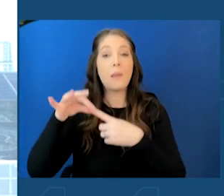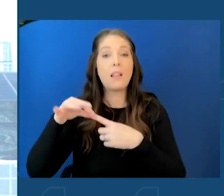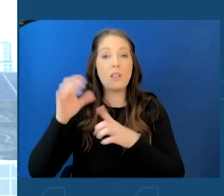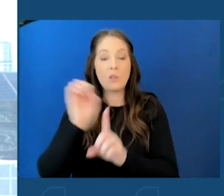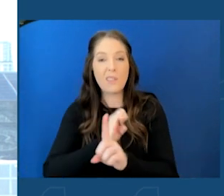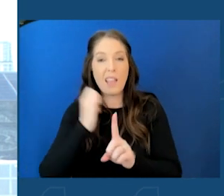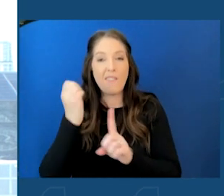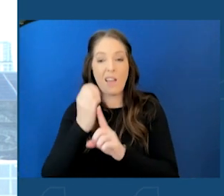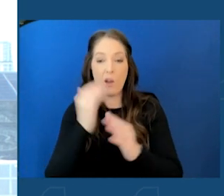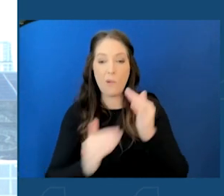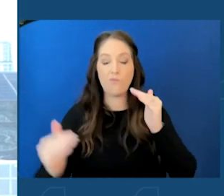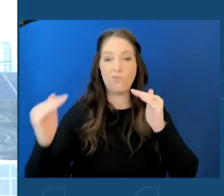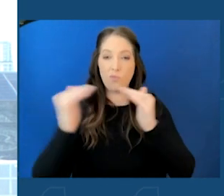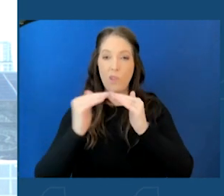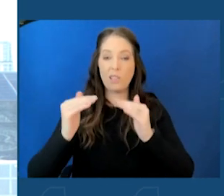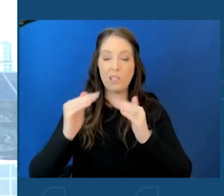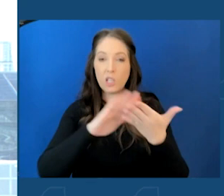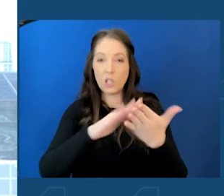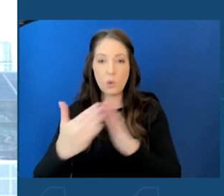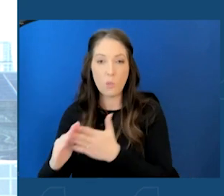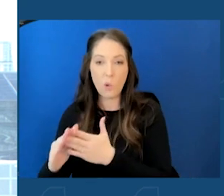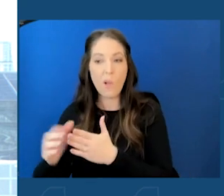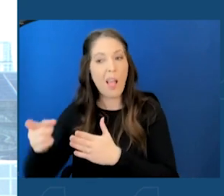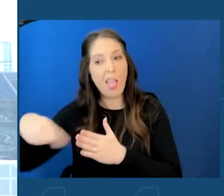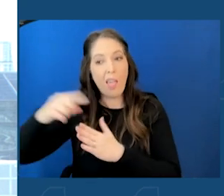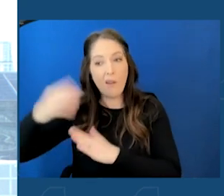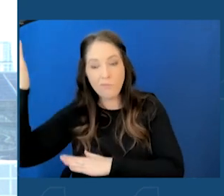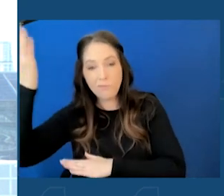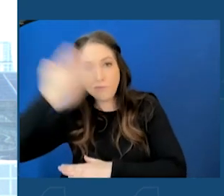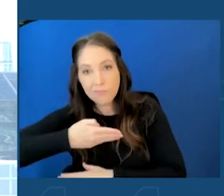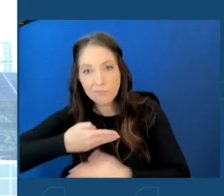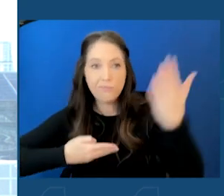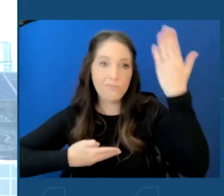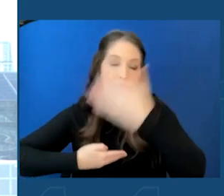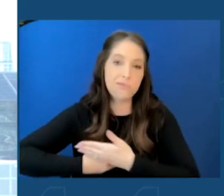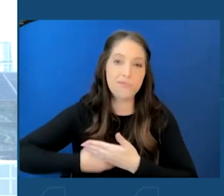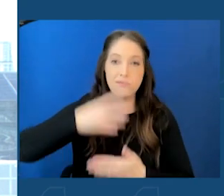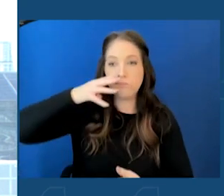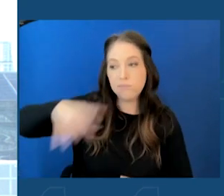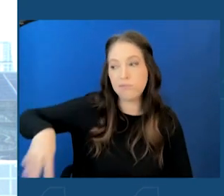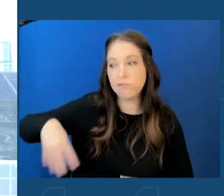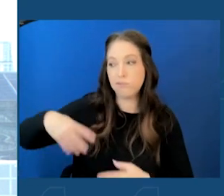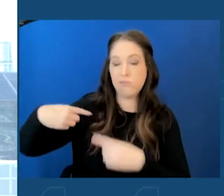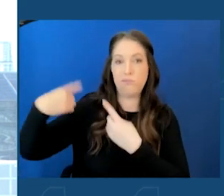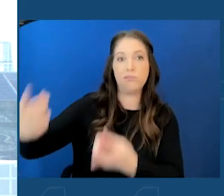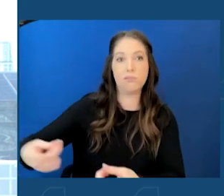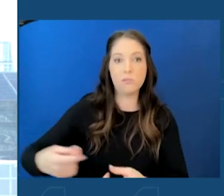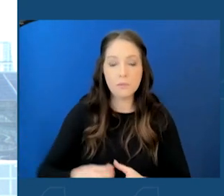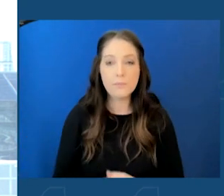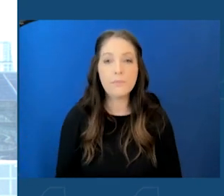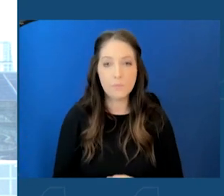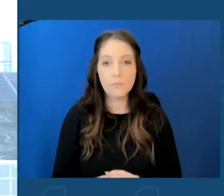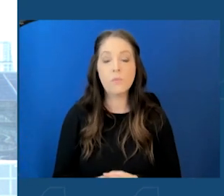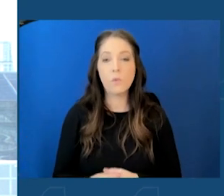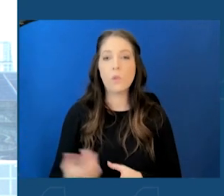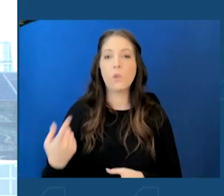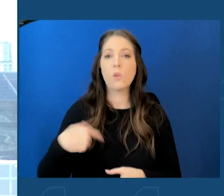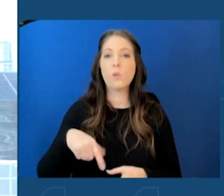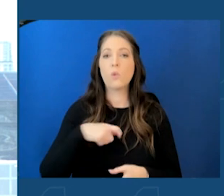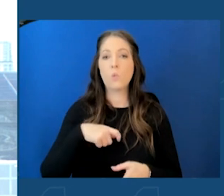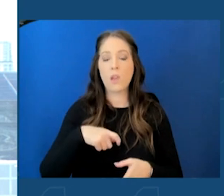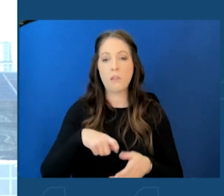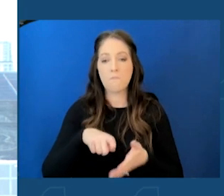communities, which have been overlooked and bypassed for far too long. We wrote strong incentives